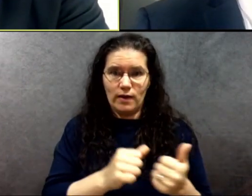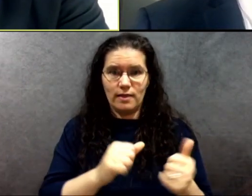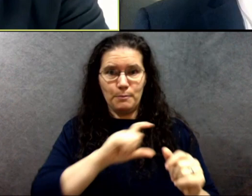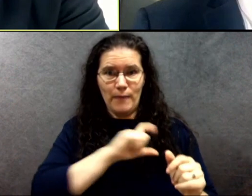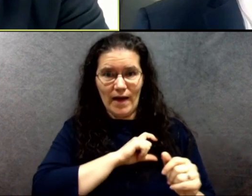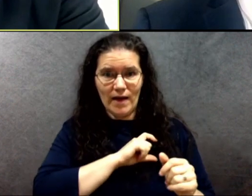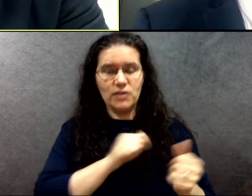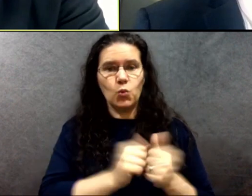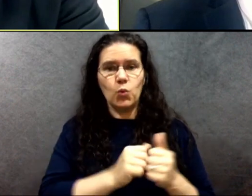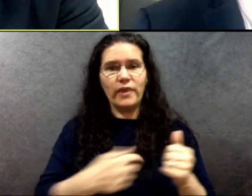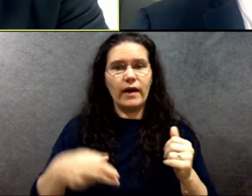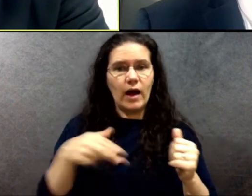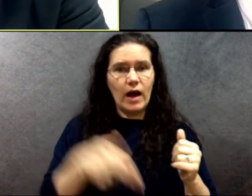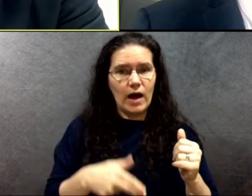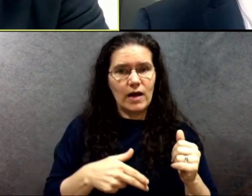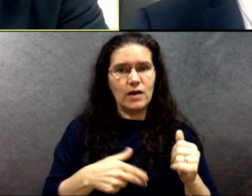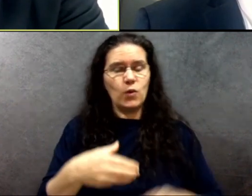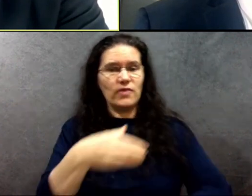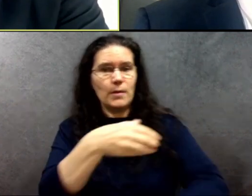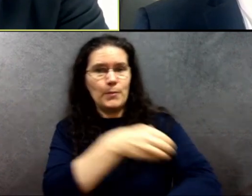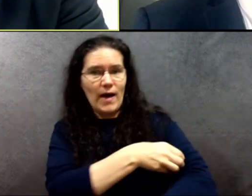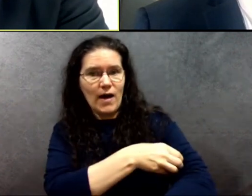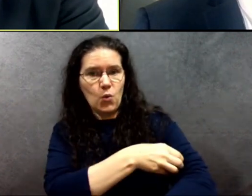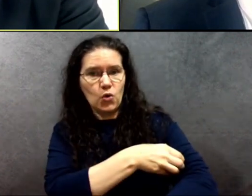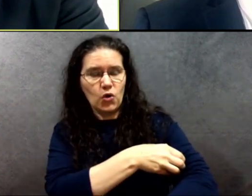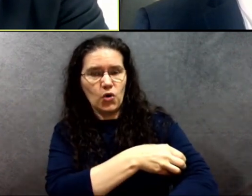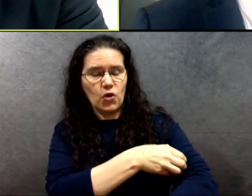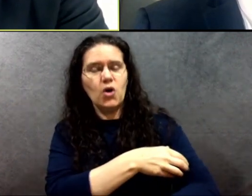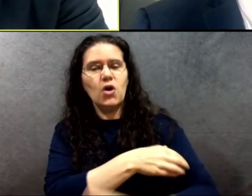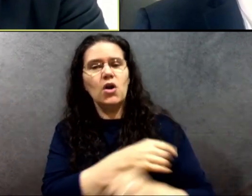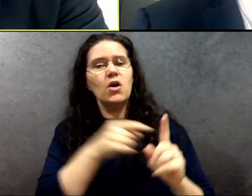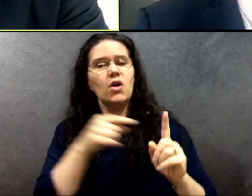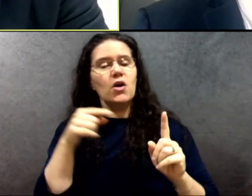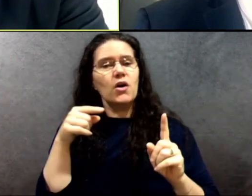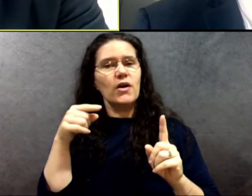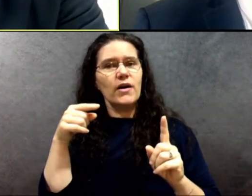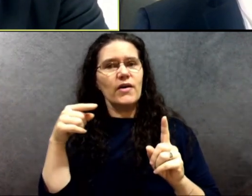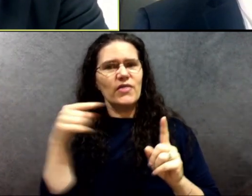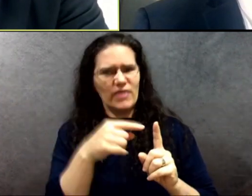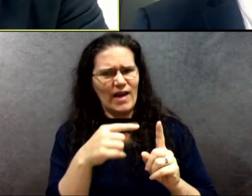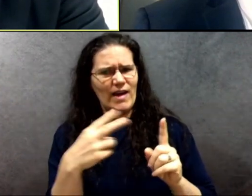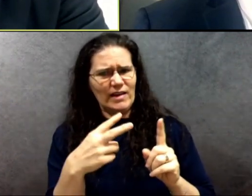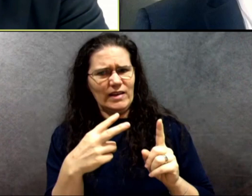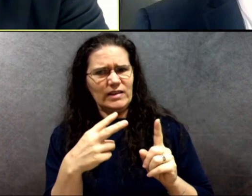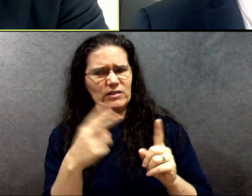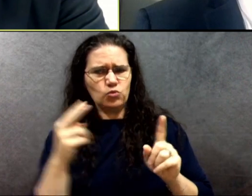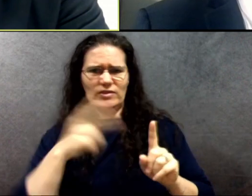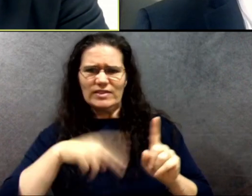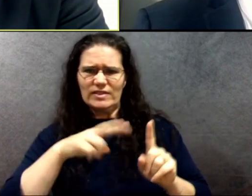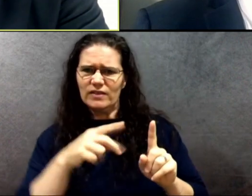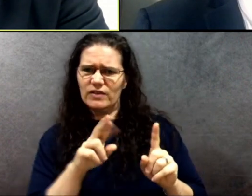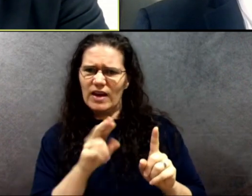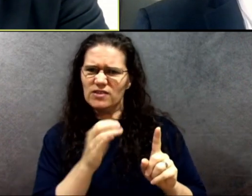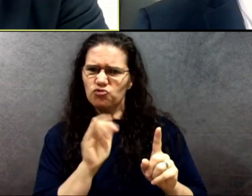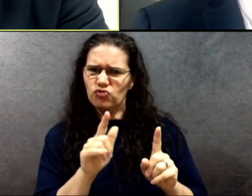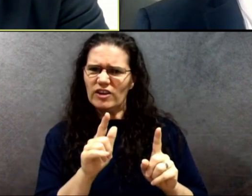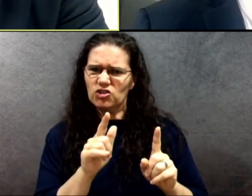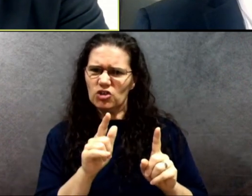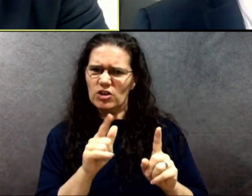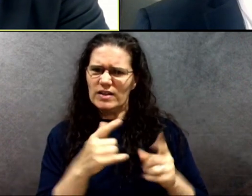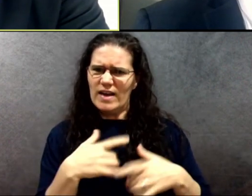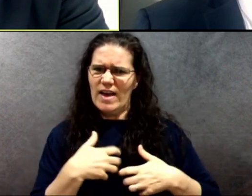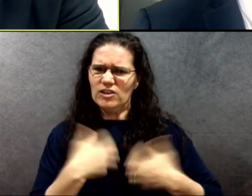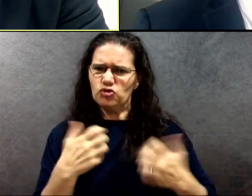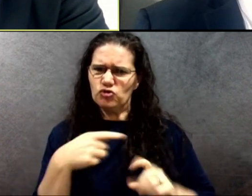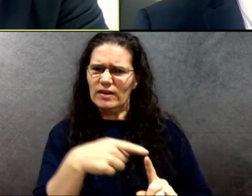exercise that what is perceived to be racial animus, that hatred. How do you speak to them when they're